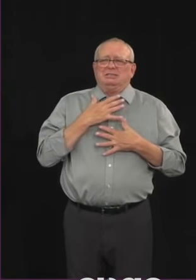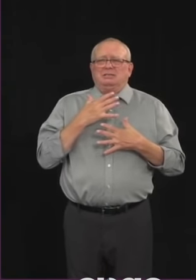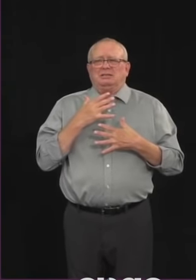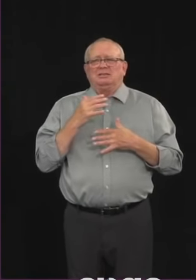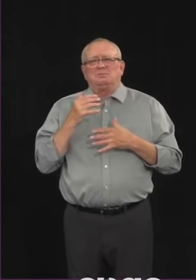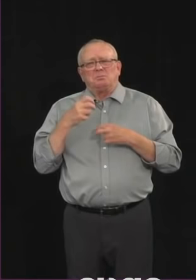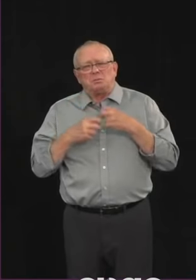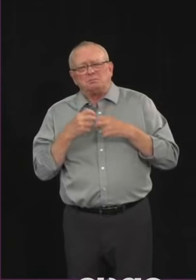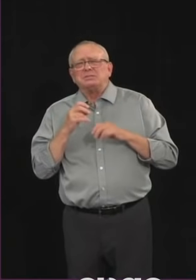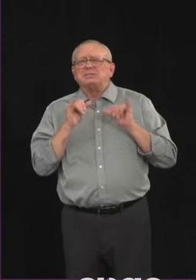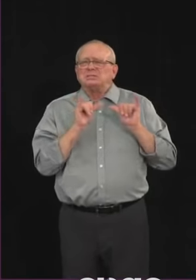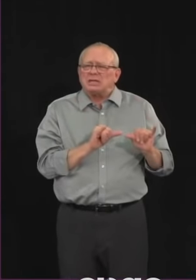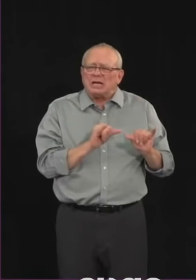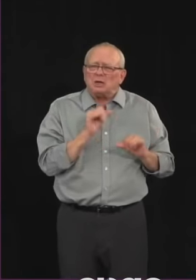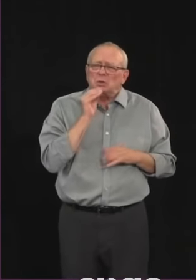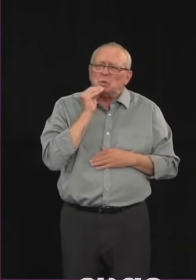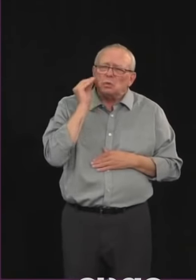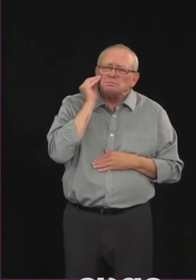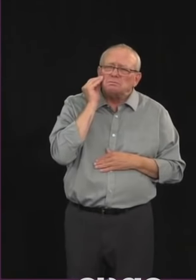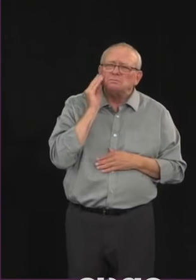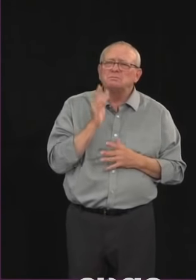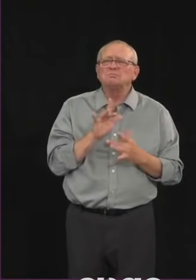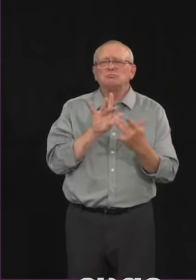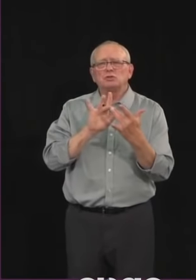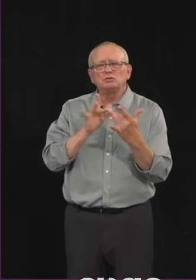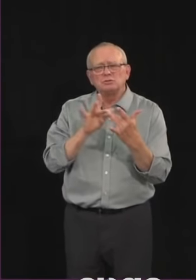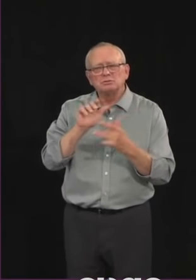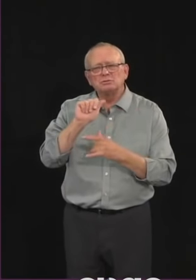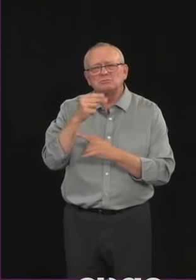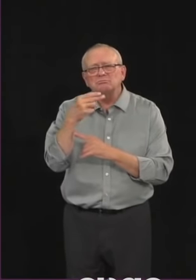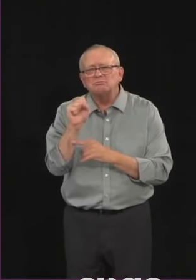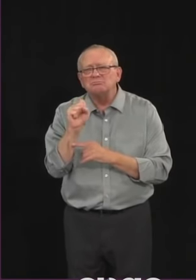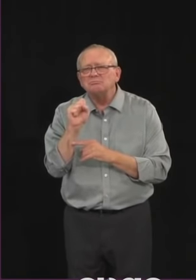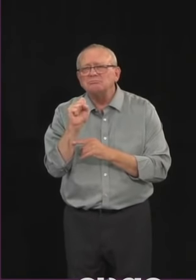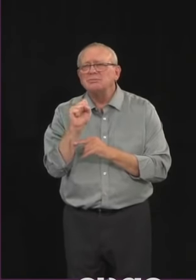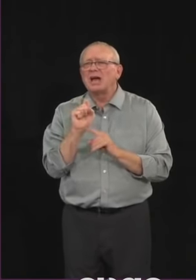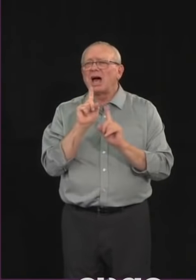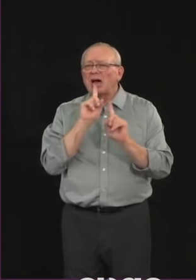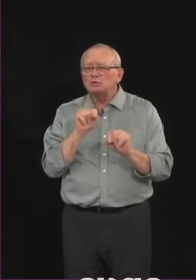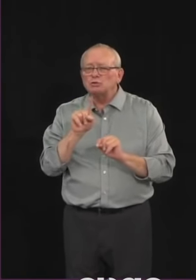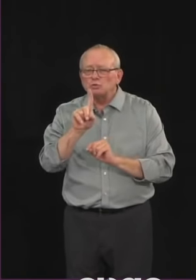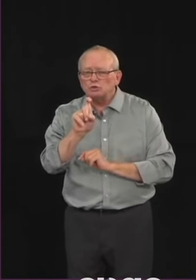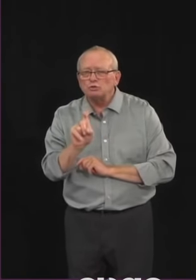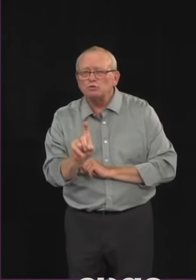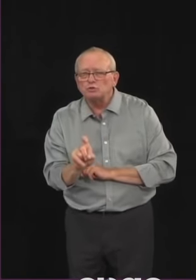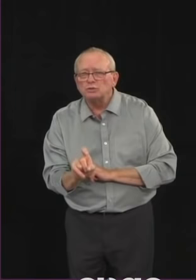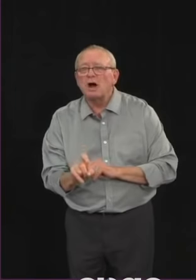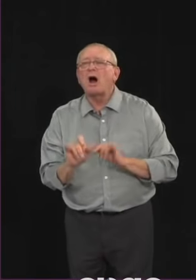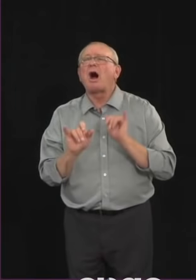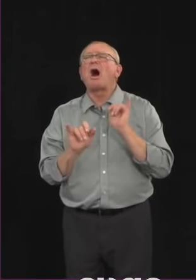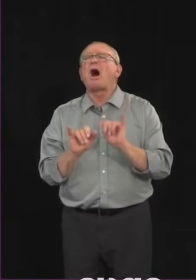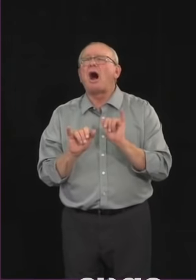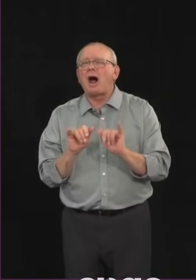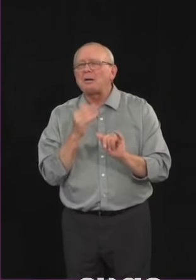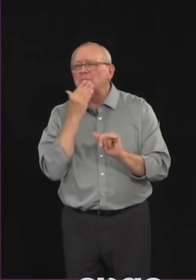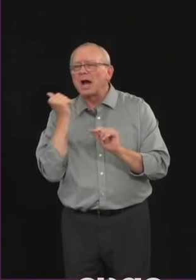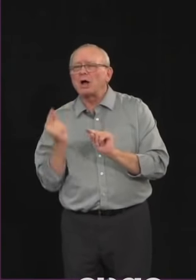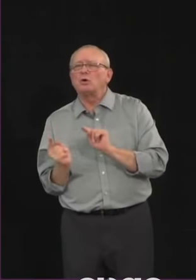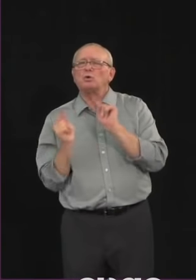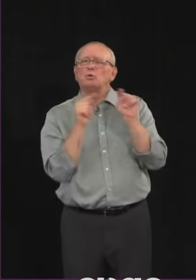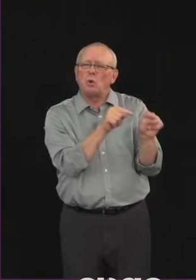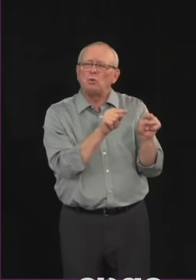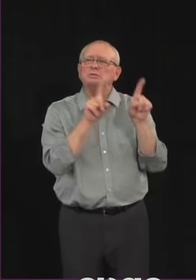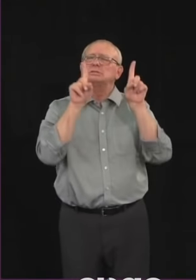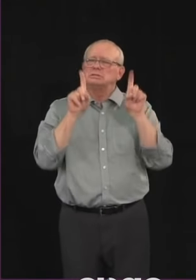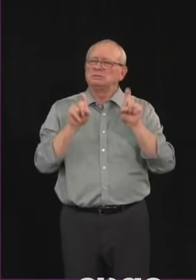other people. Do the self-assessment on AHS's website and schedule a test as quickly as possible. You can be tested even if you